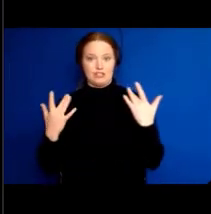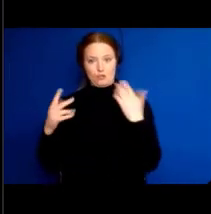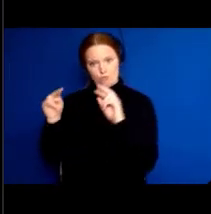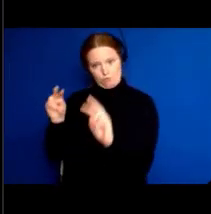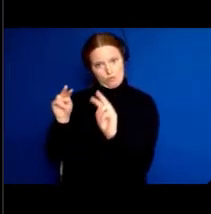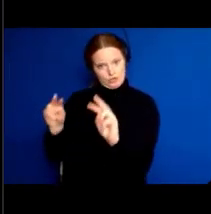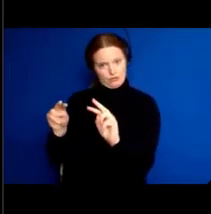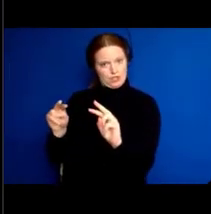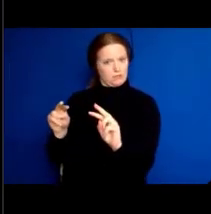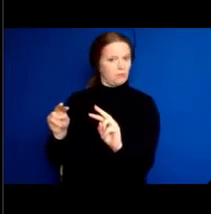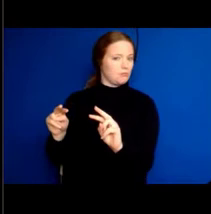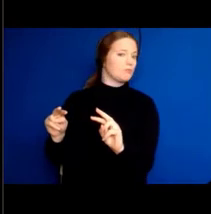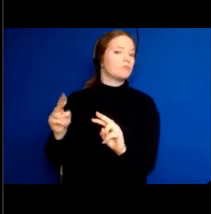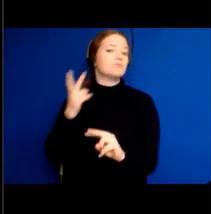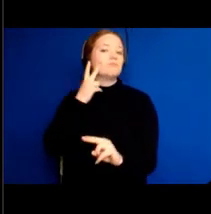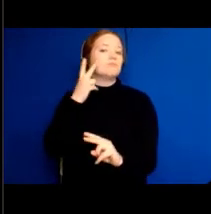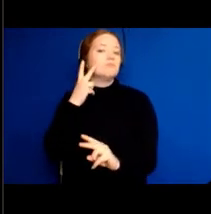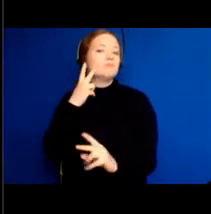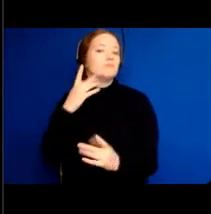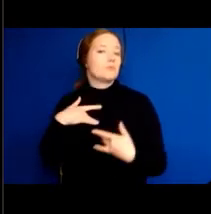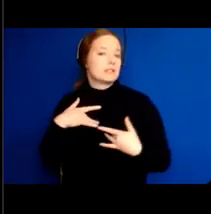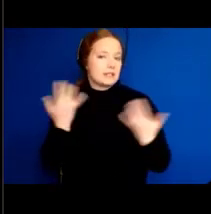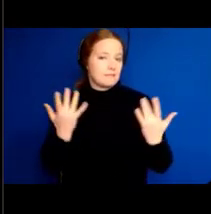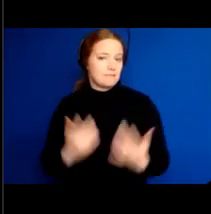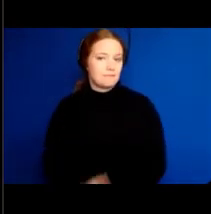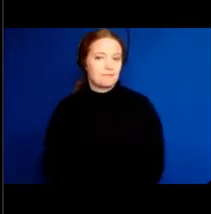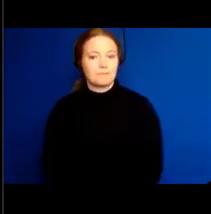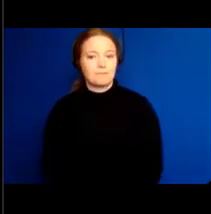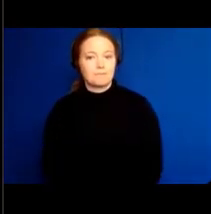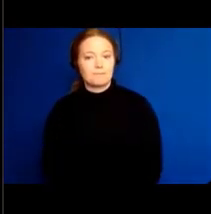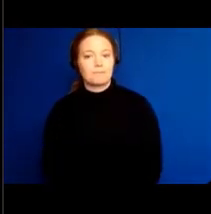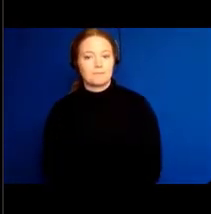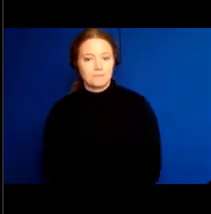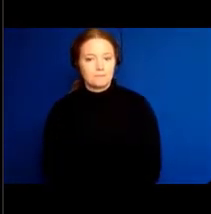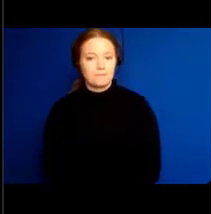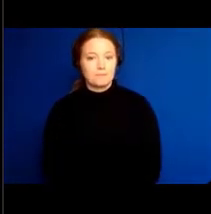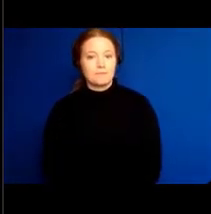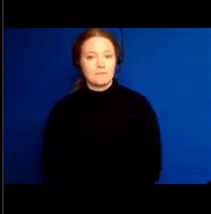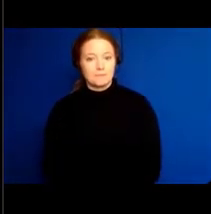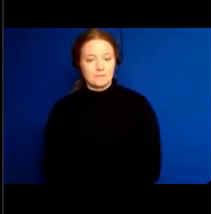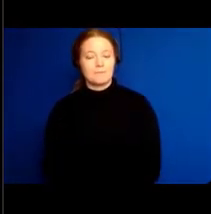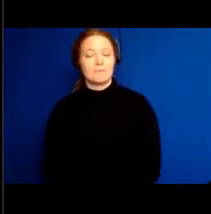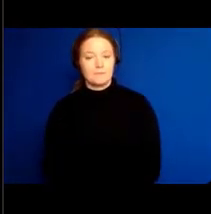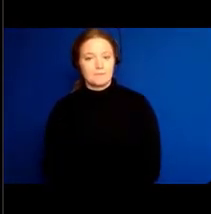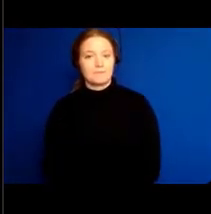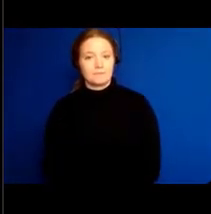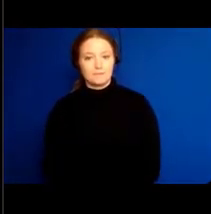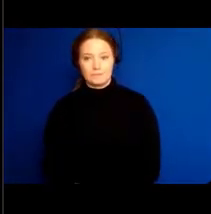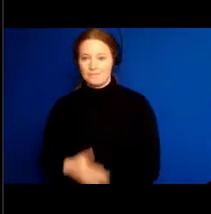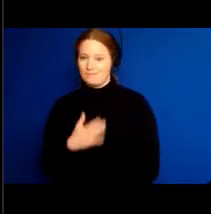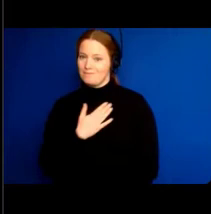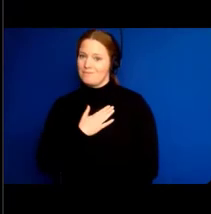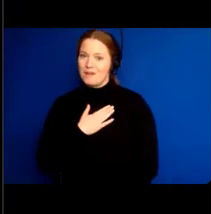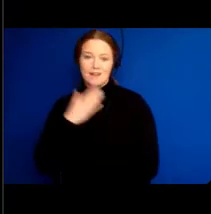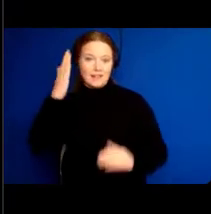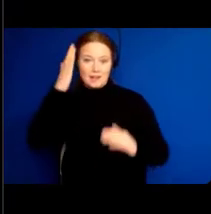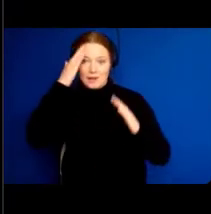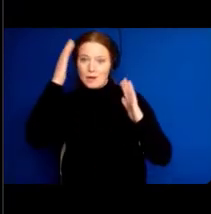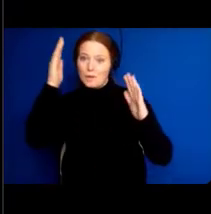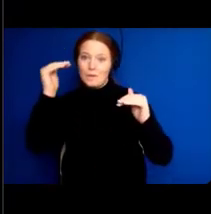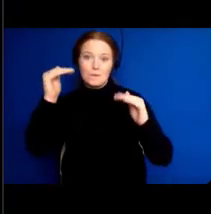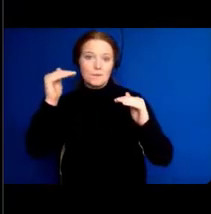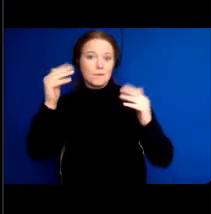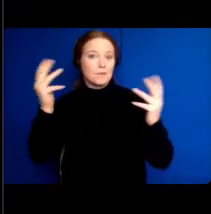headlines. And hopefully we'll make a world where everybody